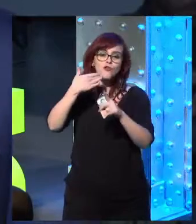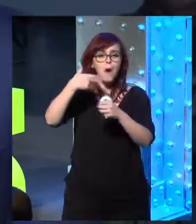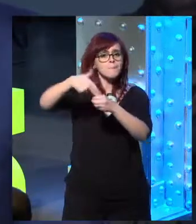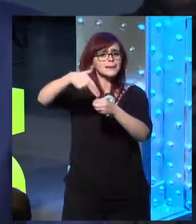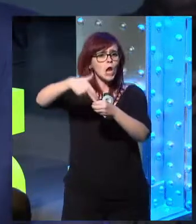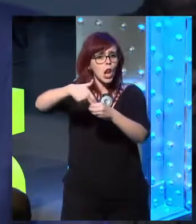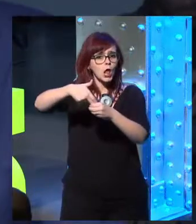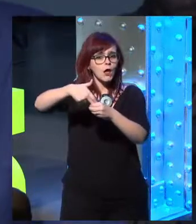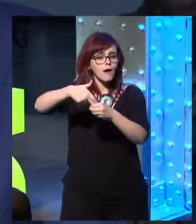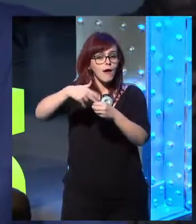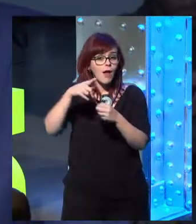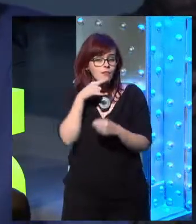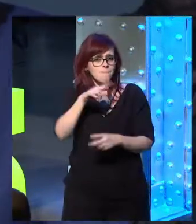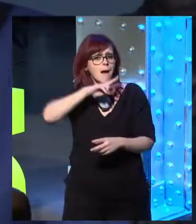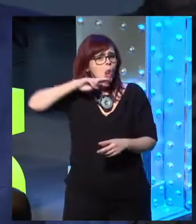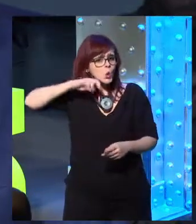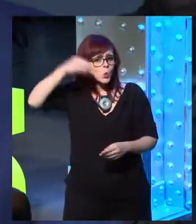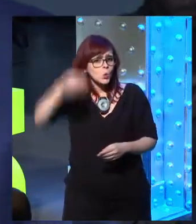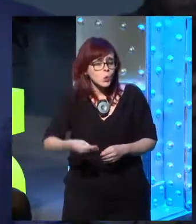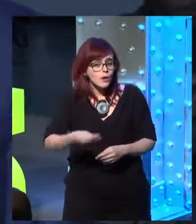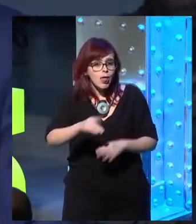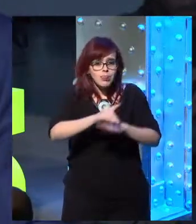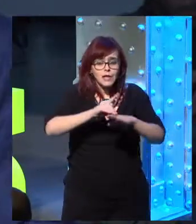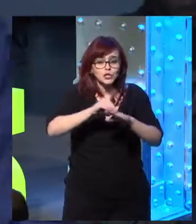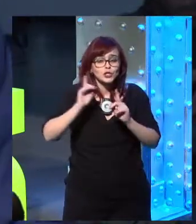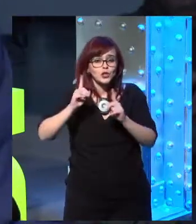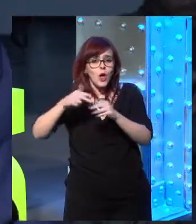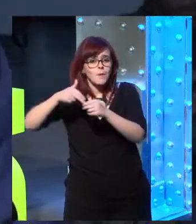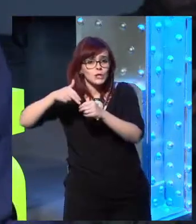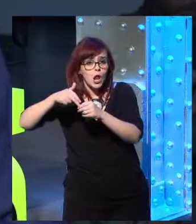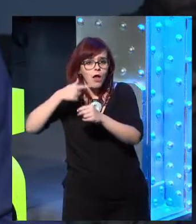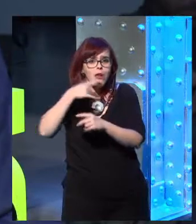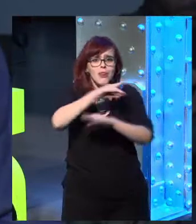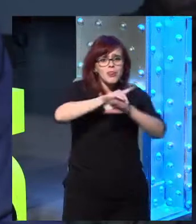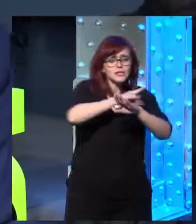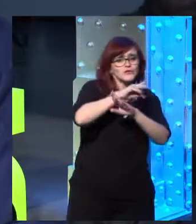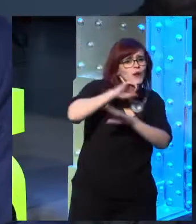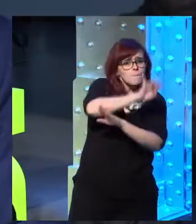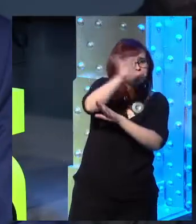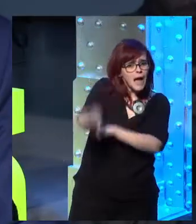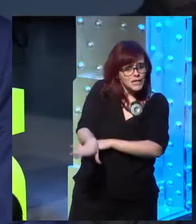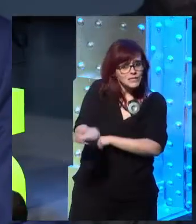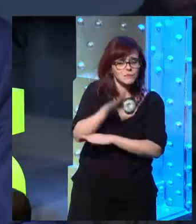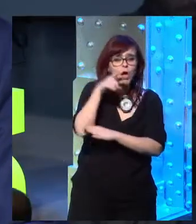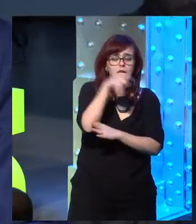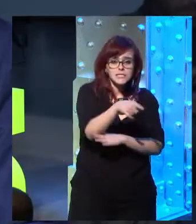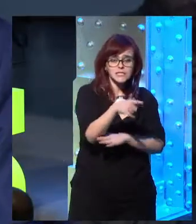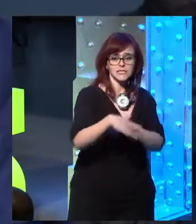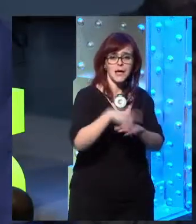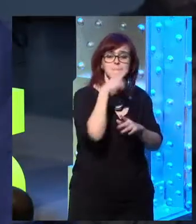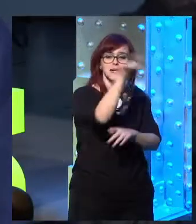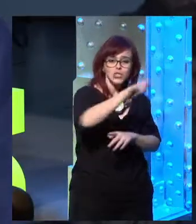accept that idea that data are the new oil. They are much more than that because they involve people, their privacy,